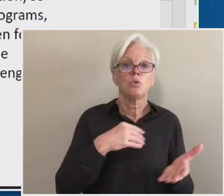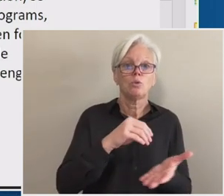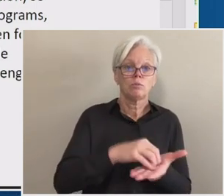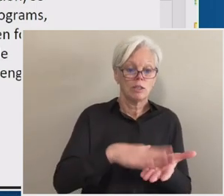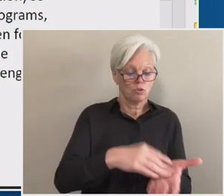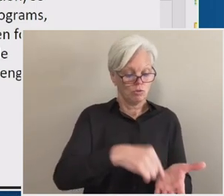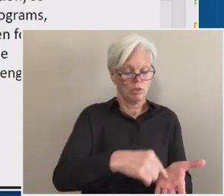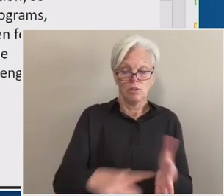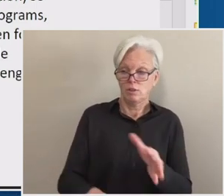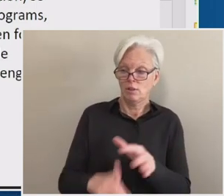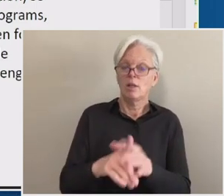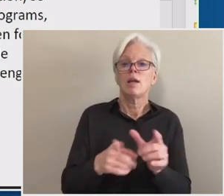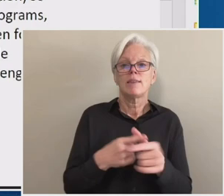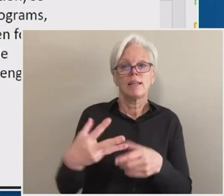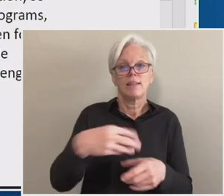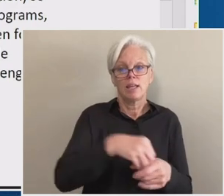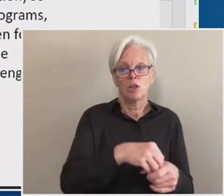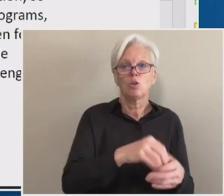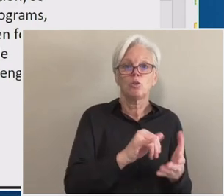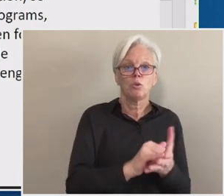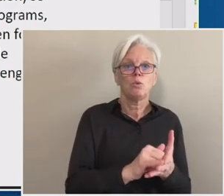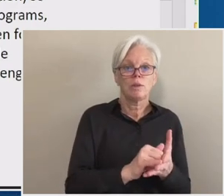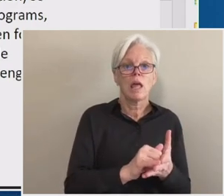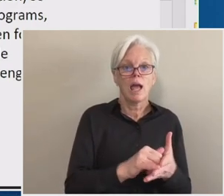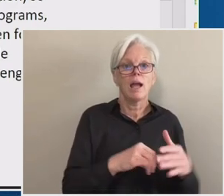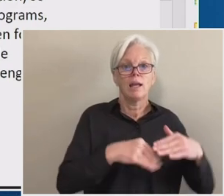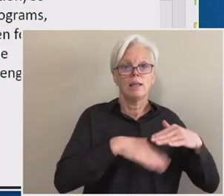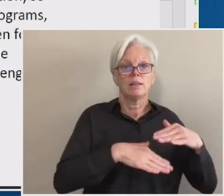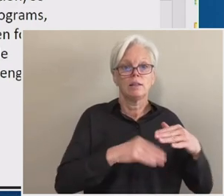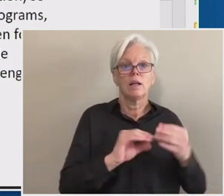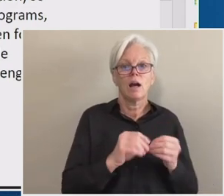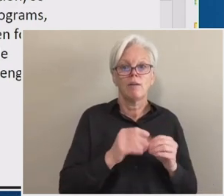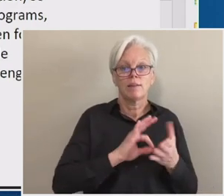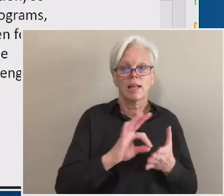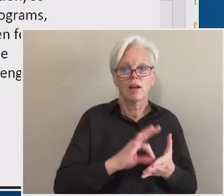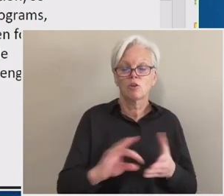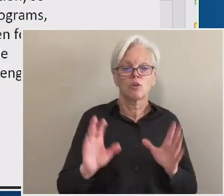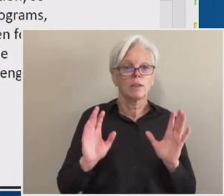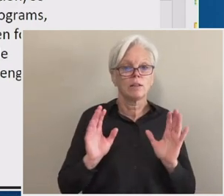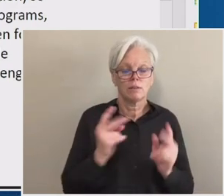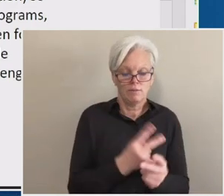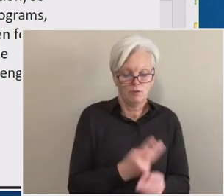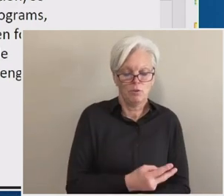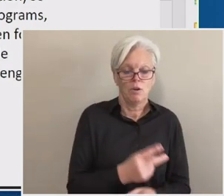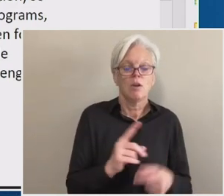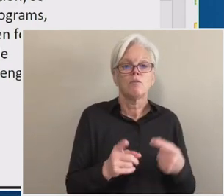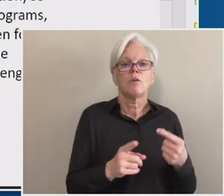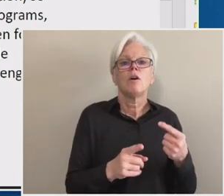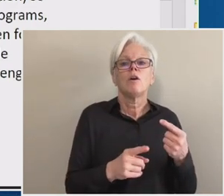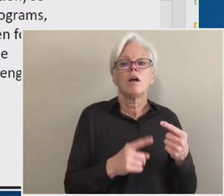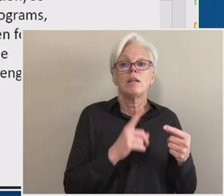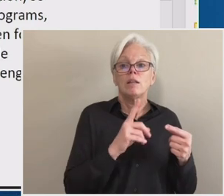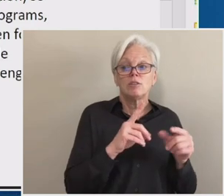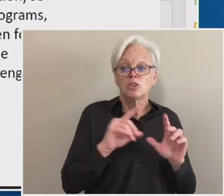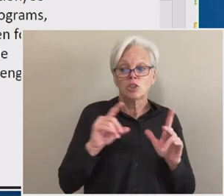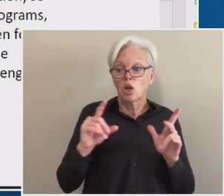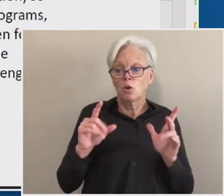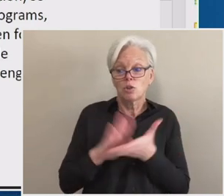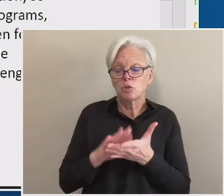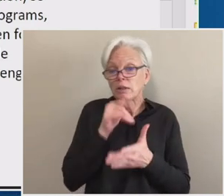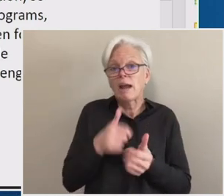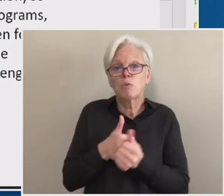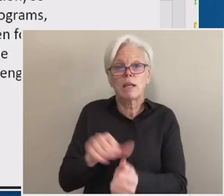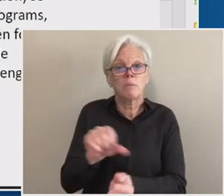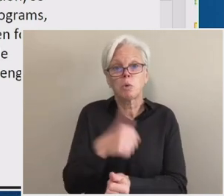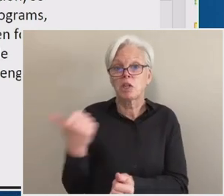included in the denominator of the calculation. There are no other considerations that the school has to keep up with. And we also felt that